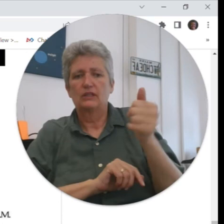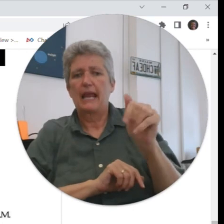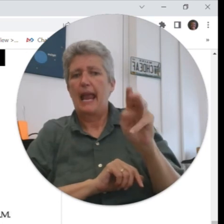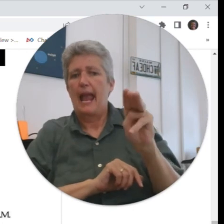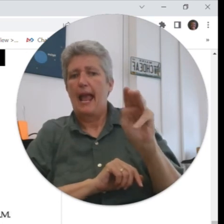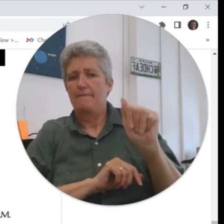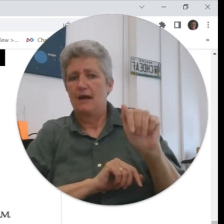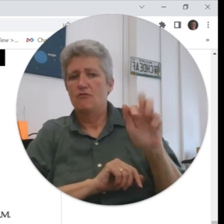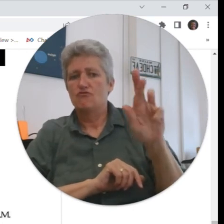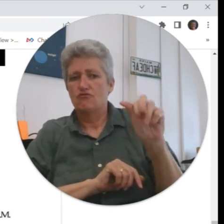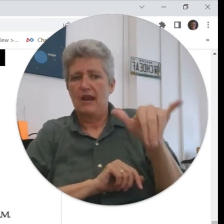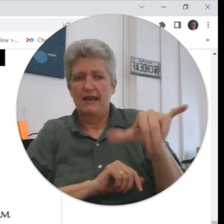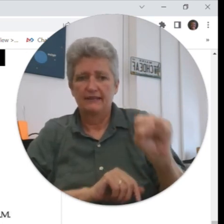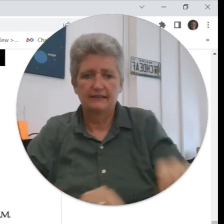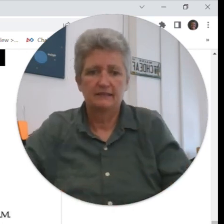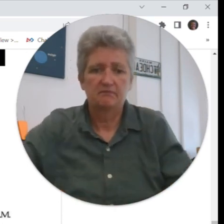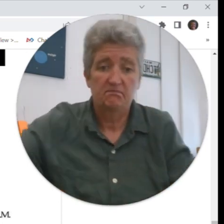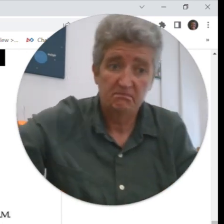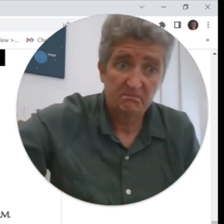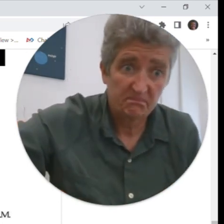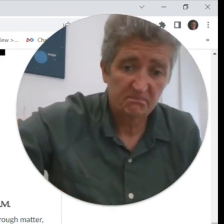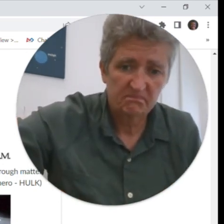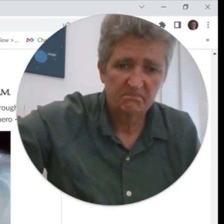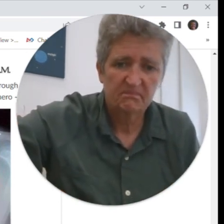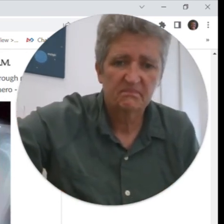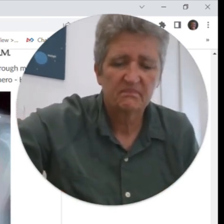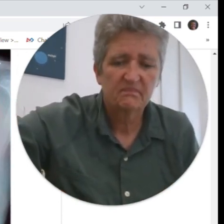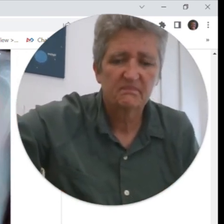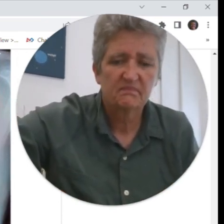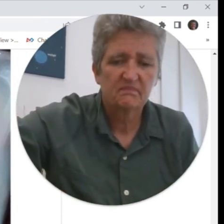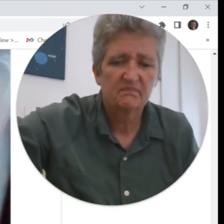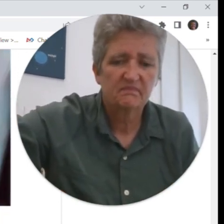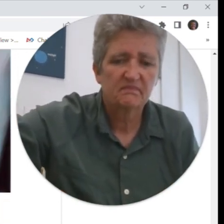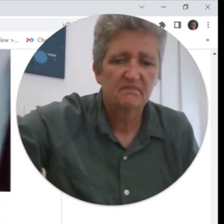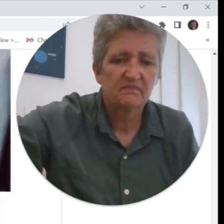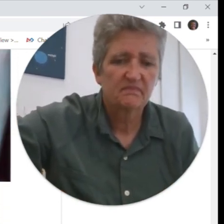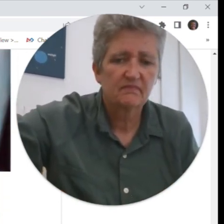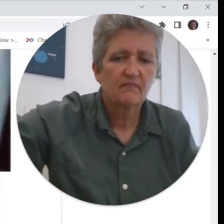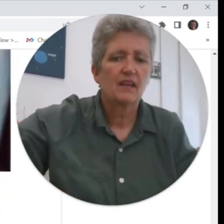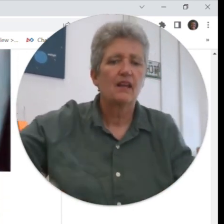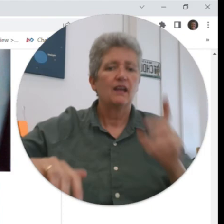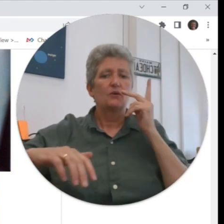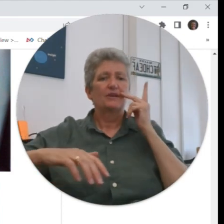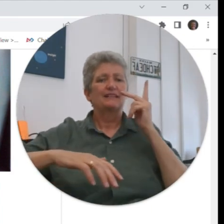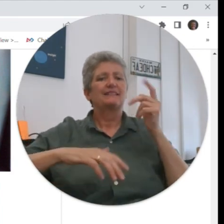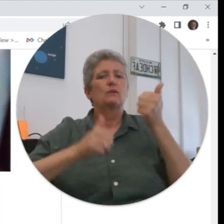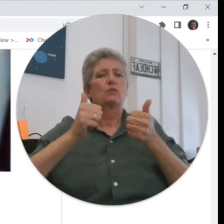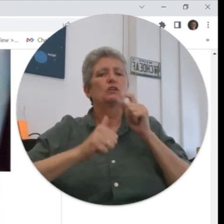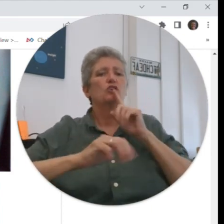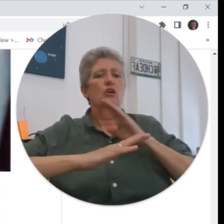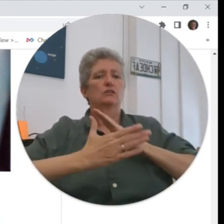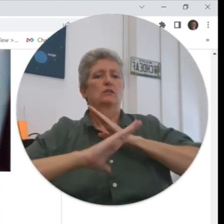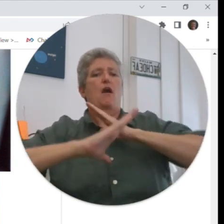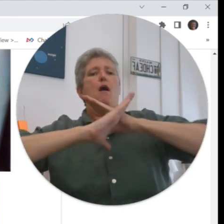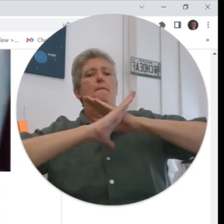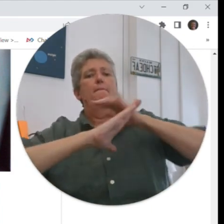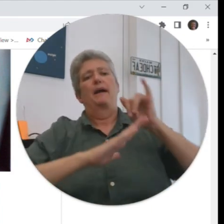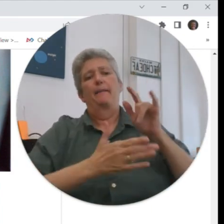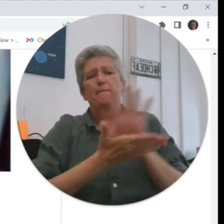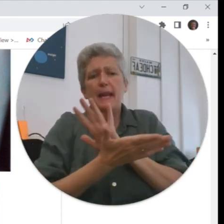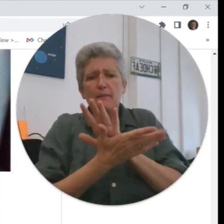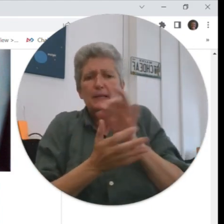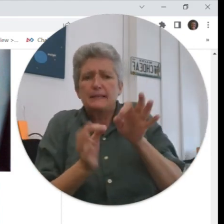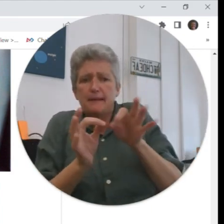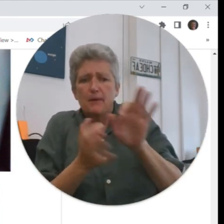gamma radiation so here's a here's a